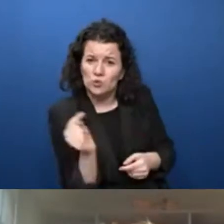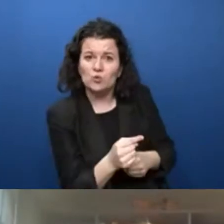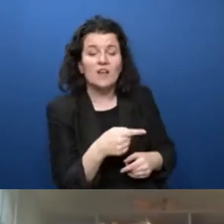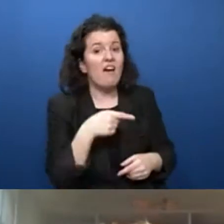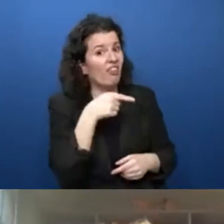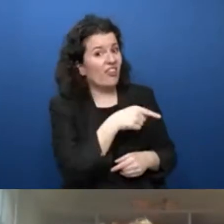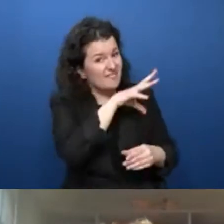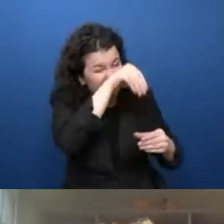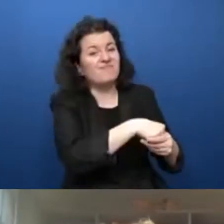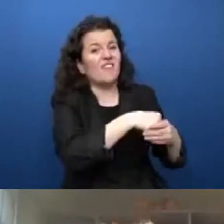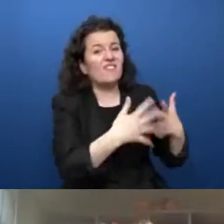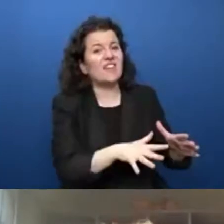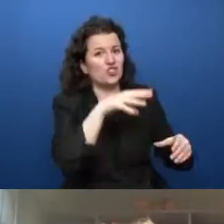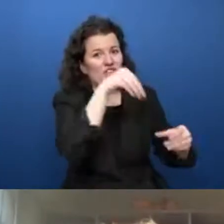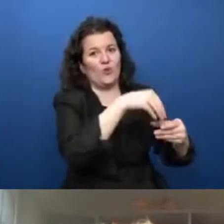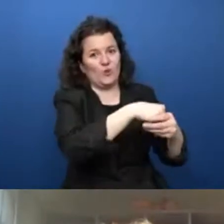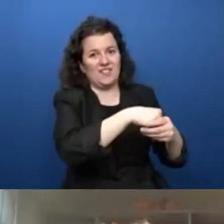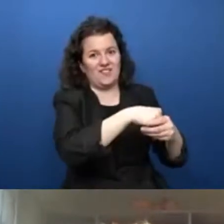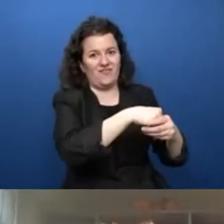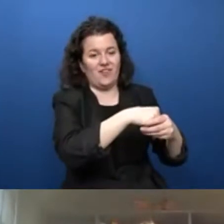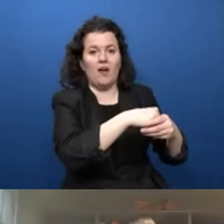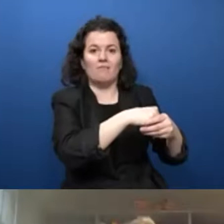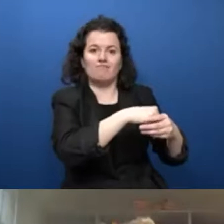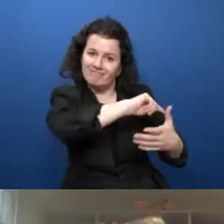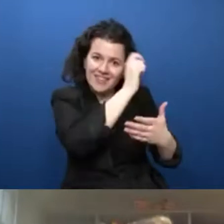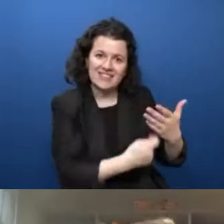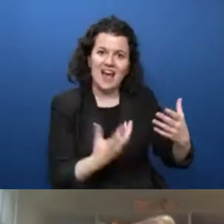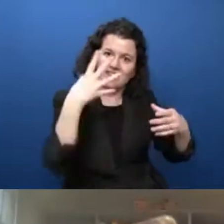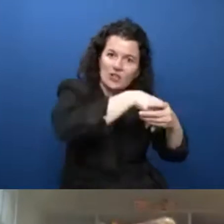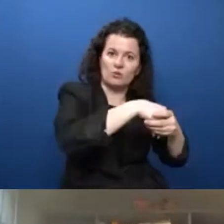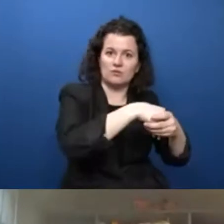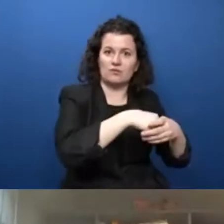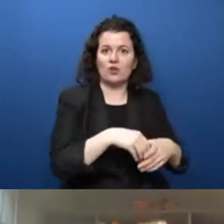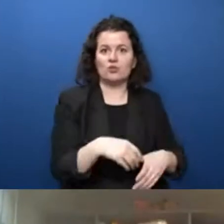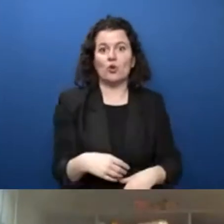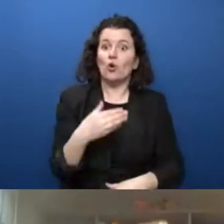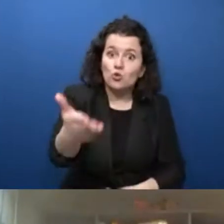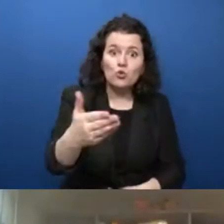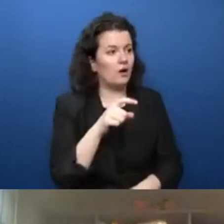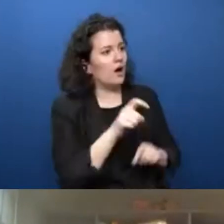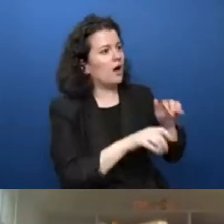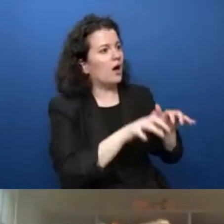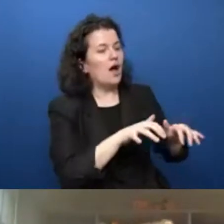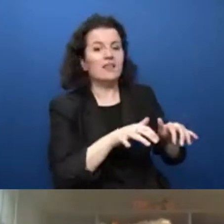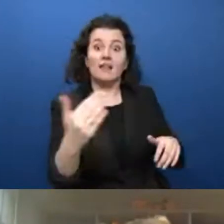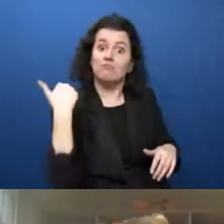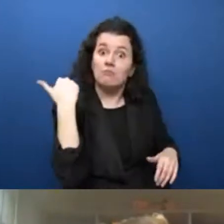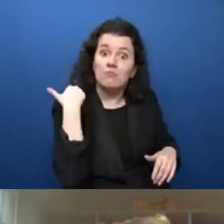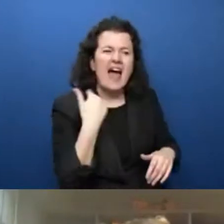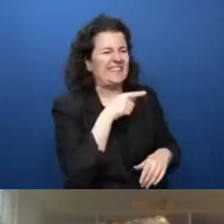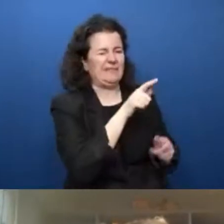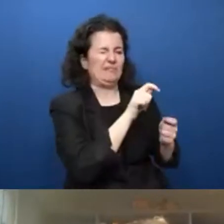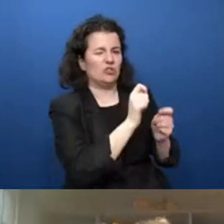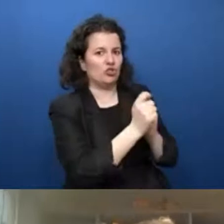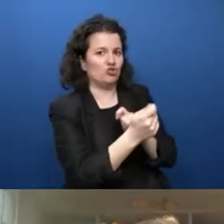design criteria, because within our inclusive design mentality, we invite you to tell us what can be better. So for example, many